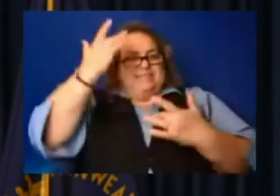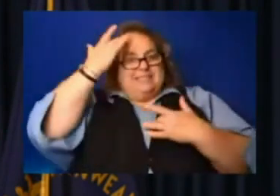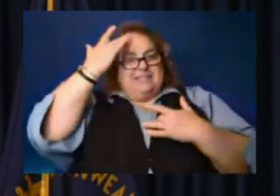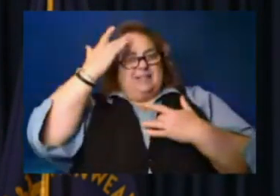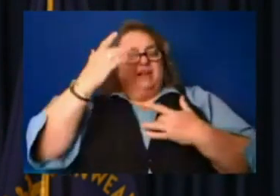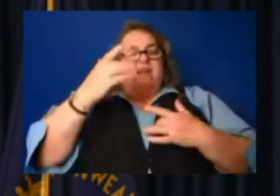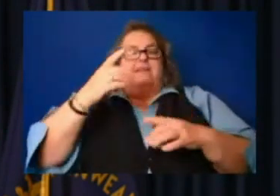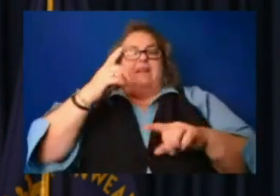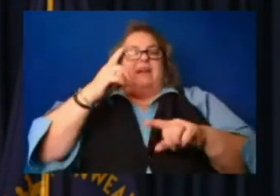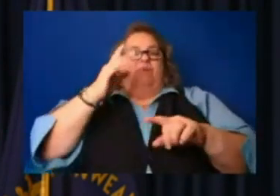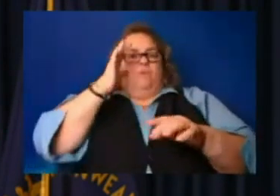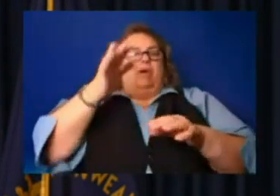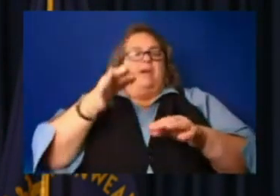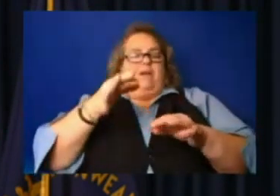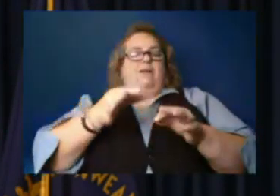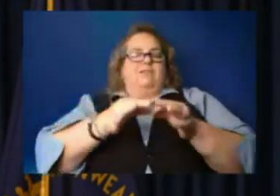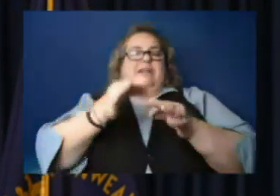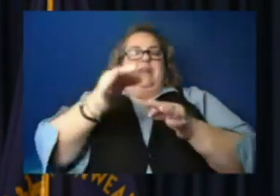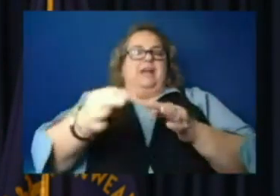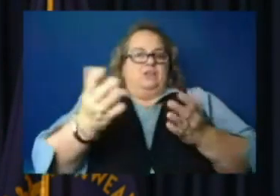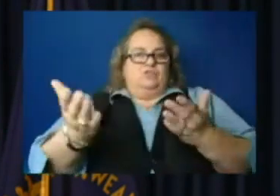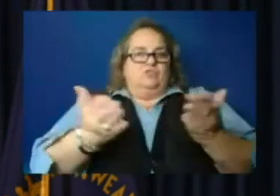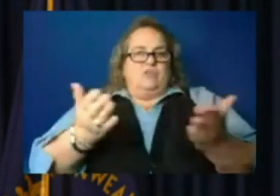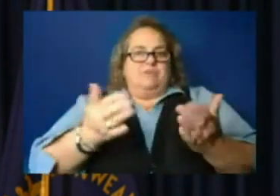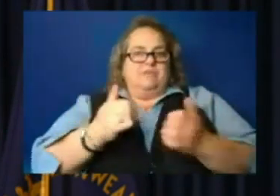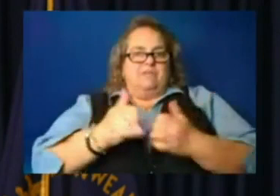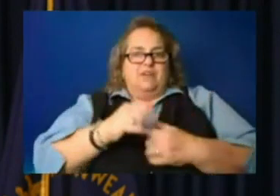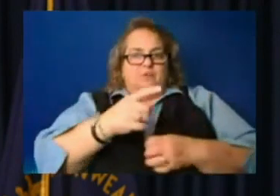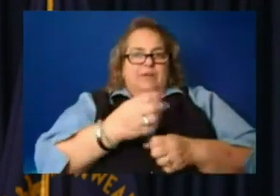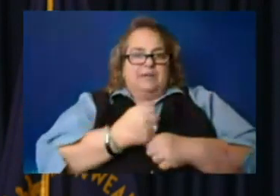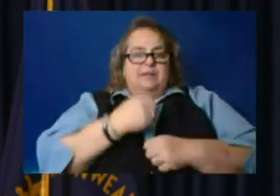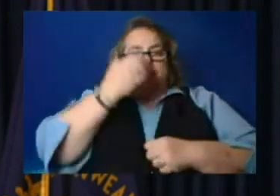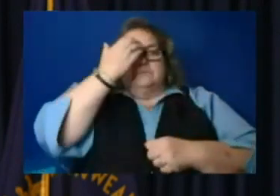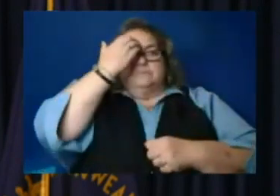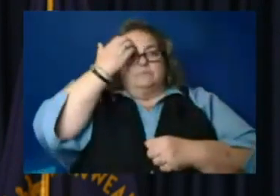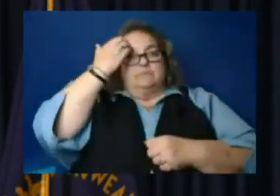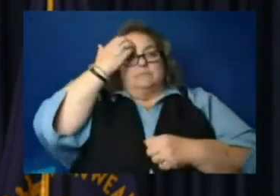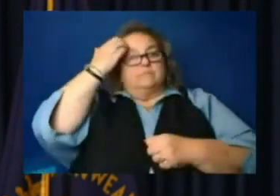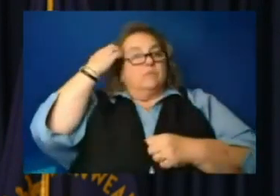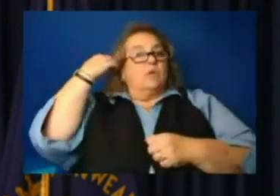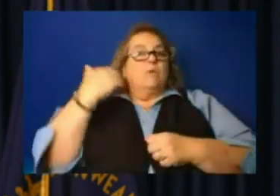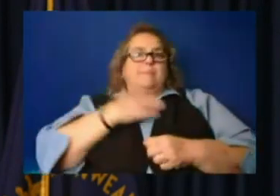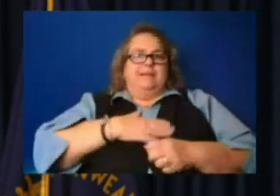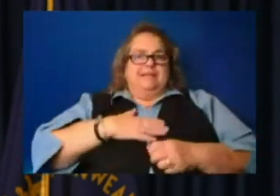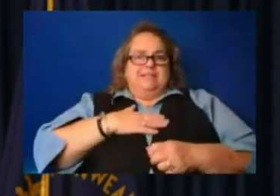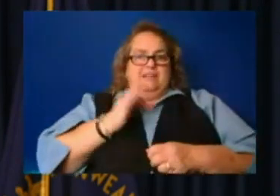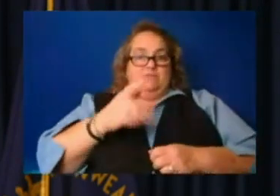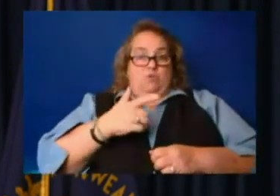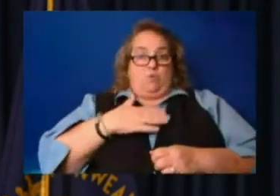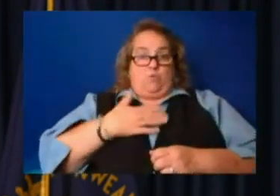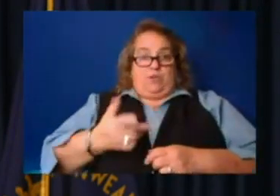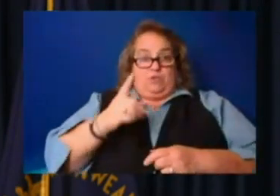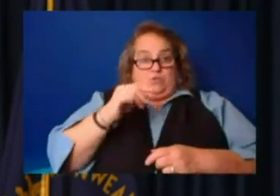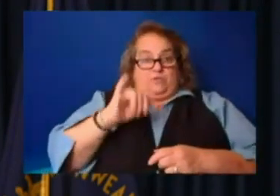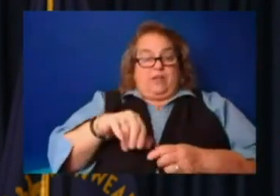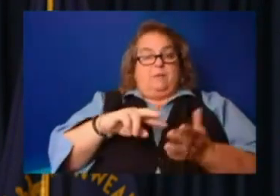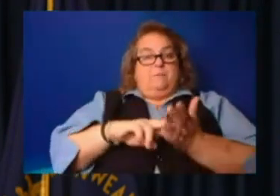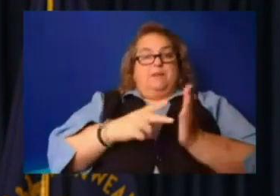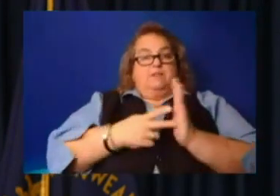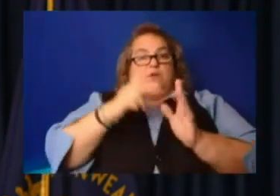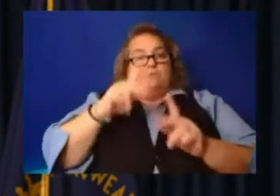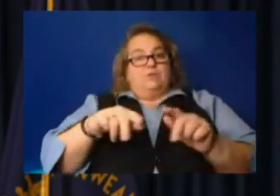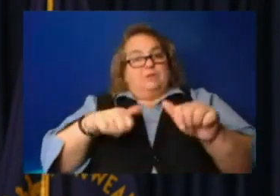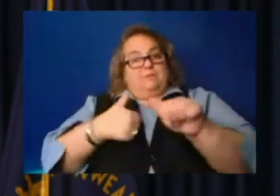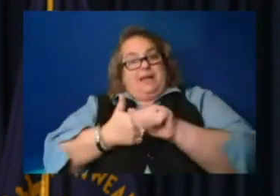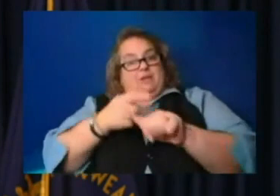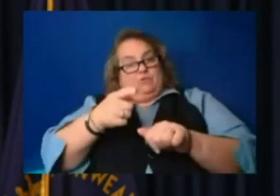the services that you get. So please, if you're willing to do that, that means the person behind you and the person behind them